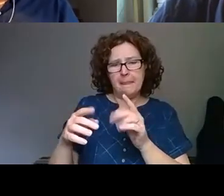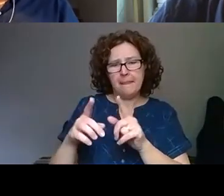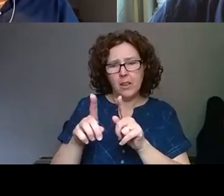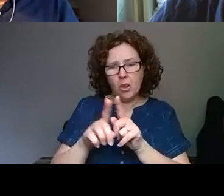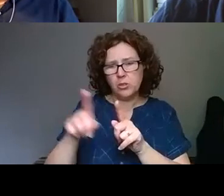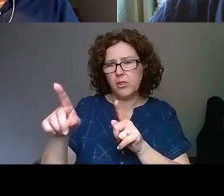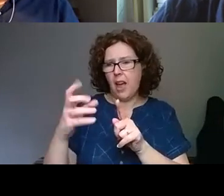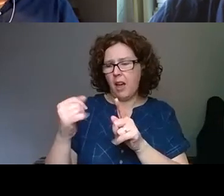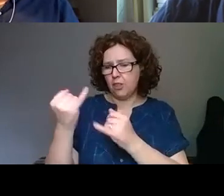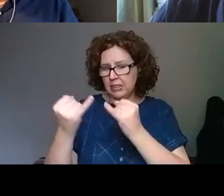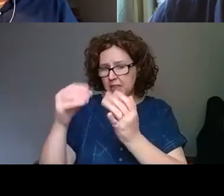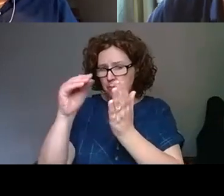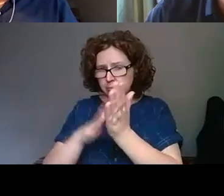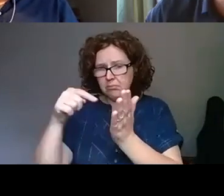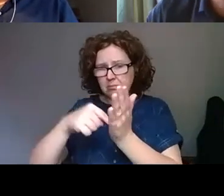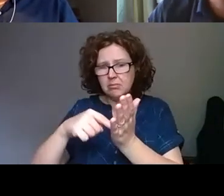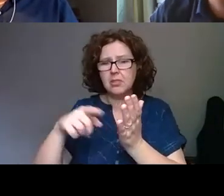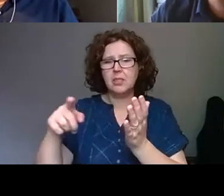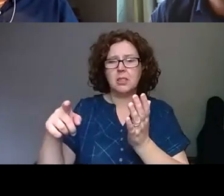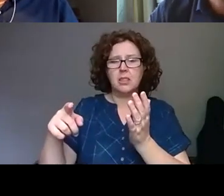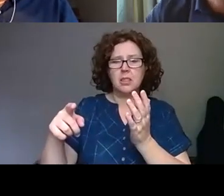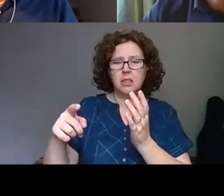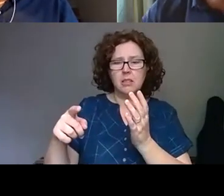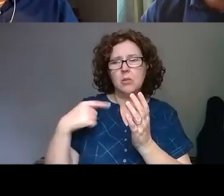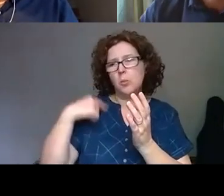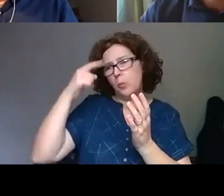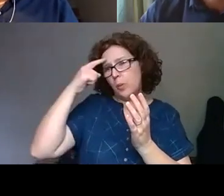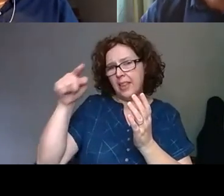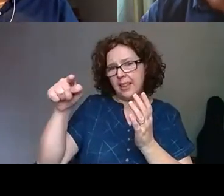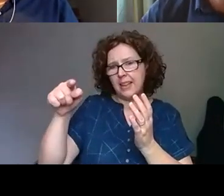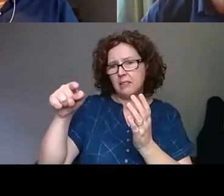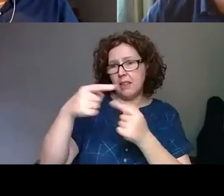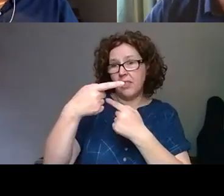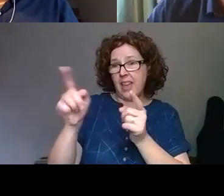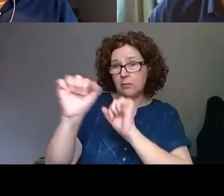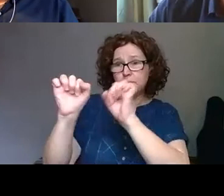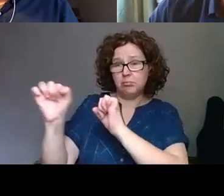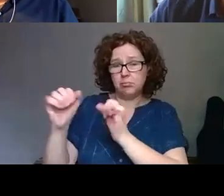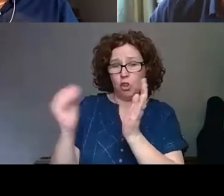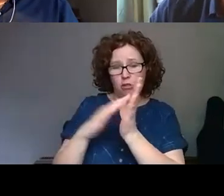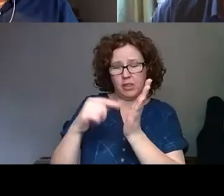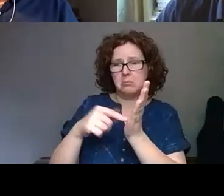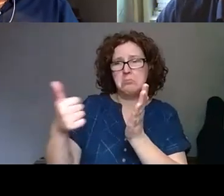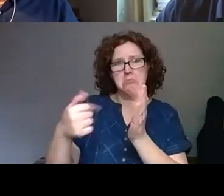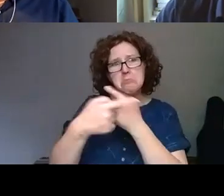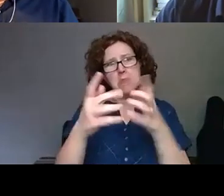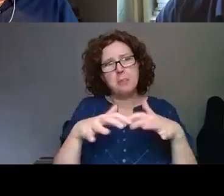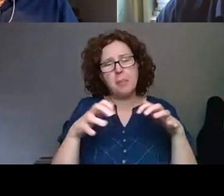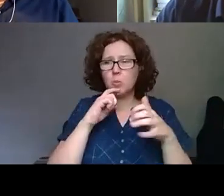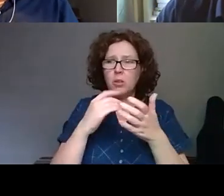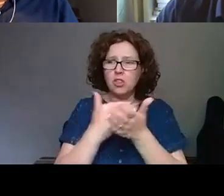and content with what we think that will be shared by our public. So